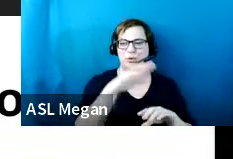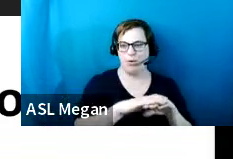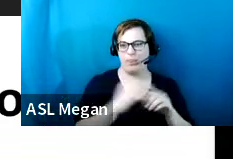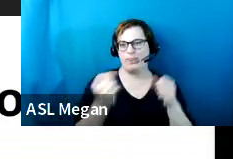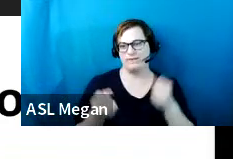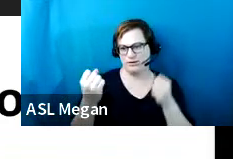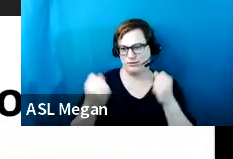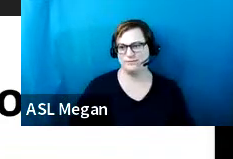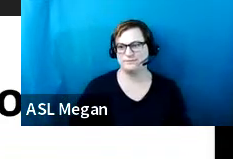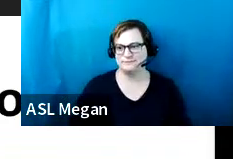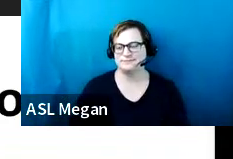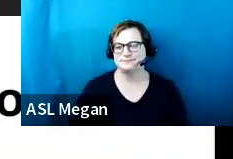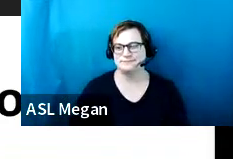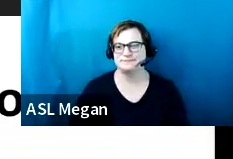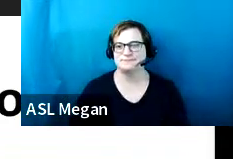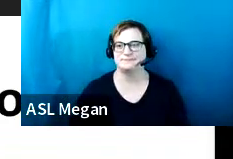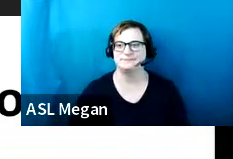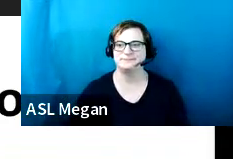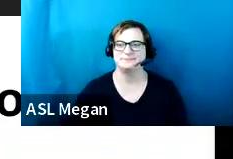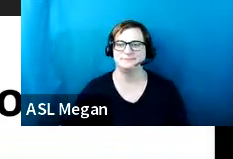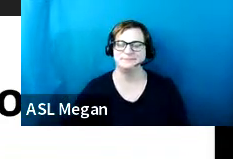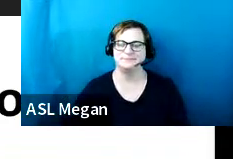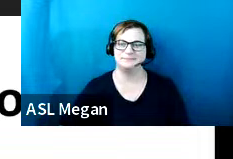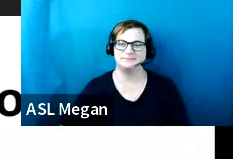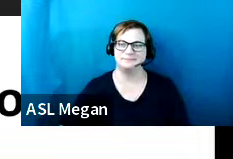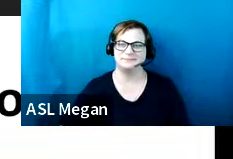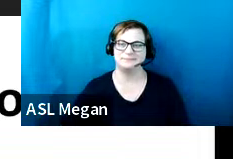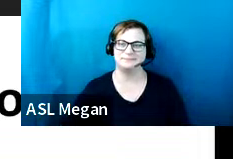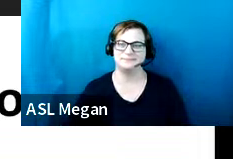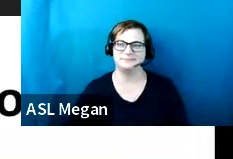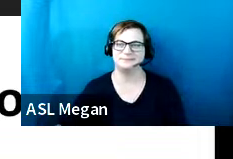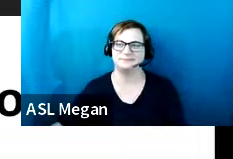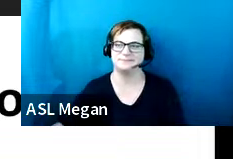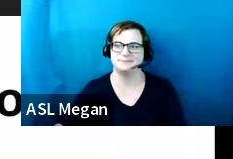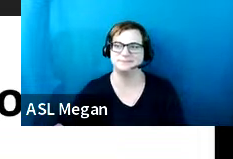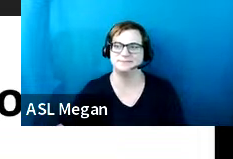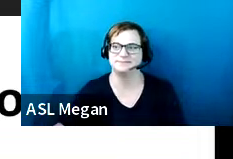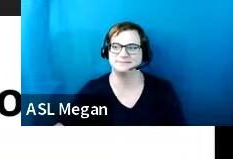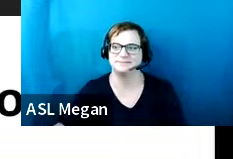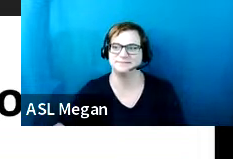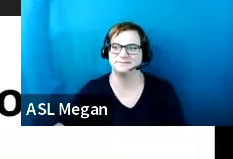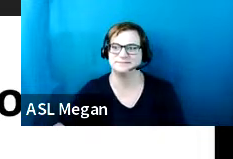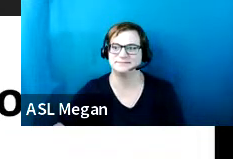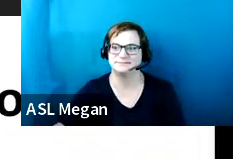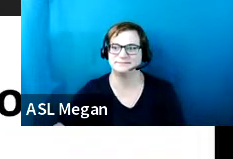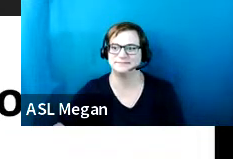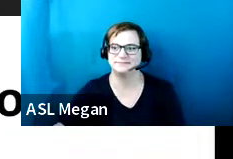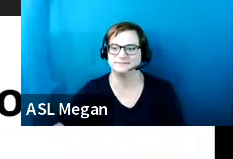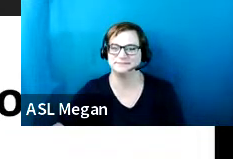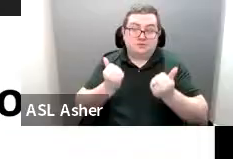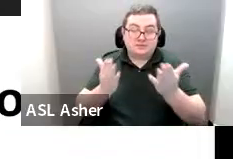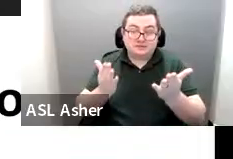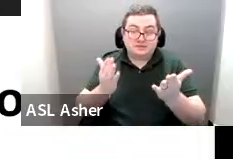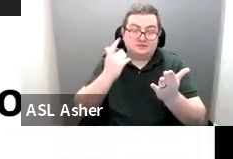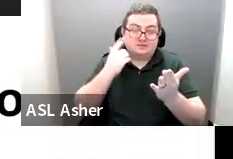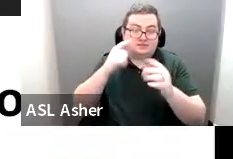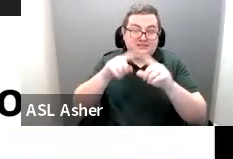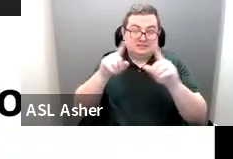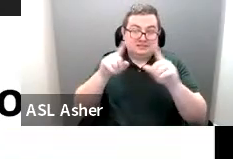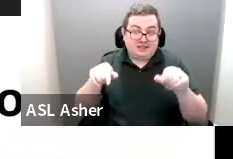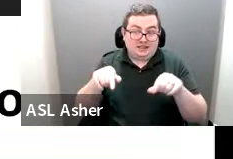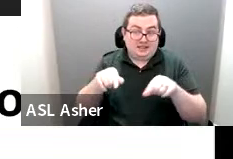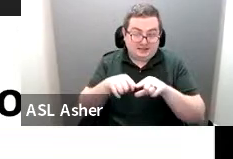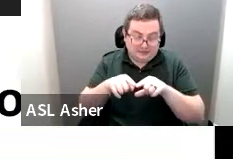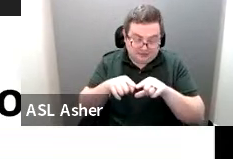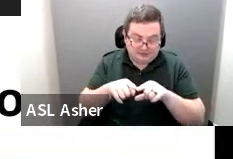the vehicle. So we do have recommendations for signage as well. And in this case, instead of using the ISA, we recommend